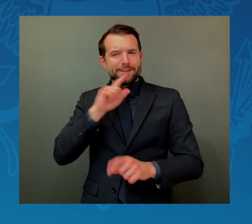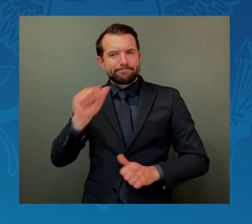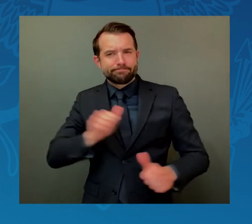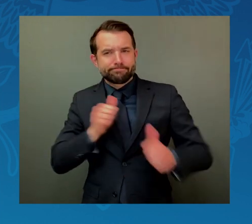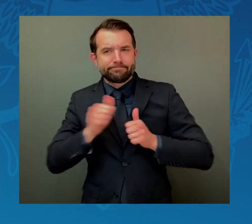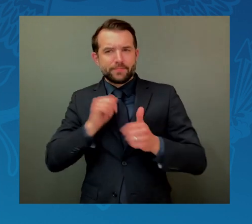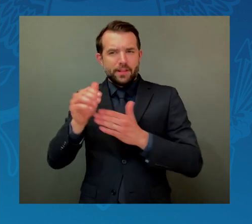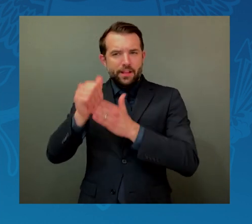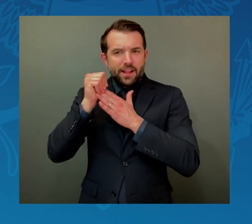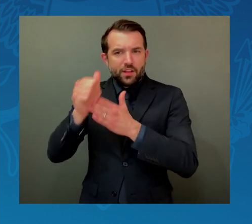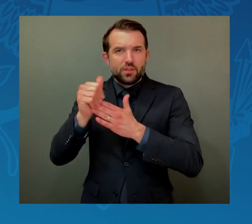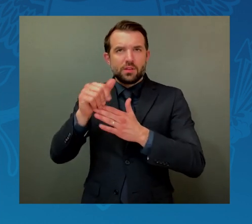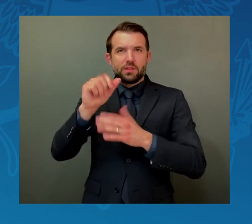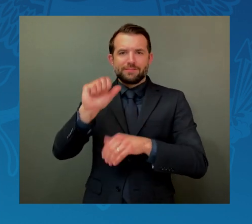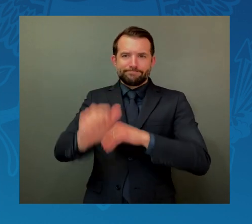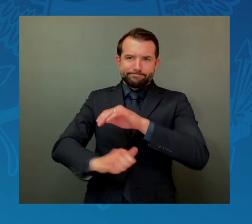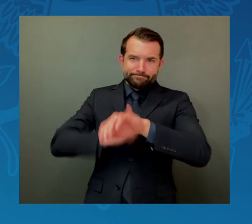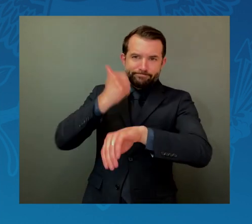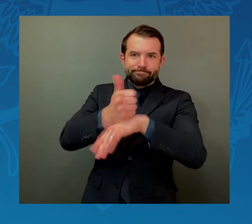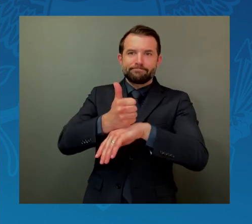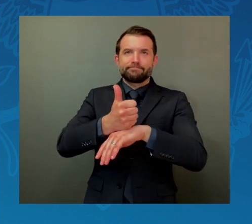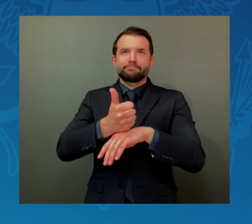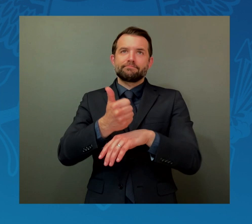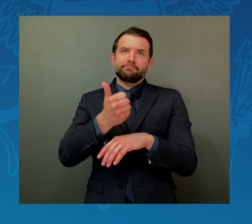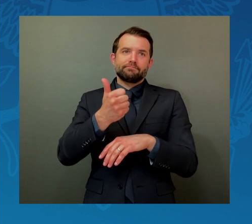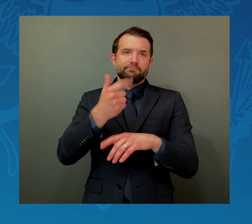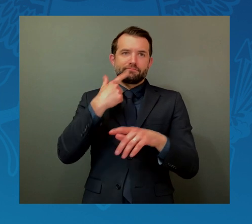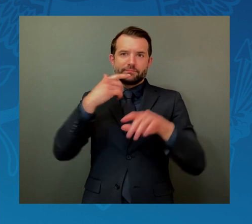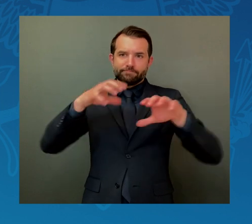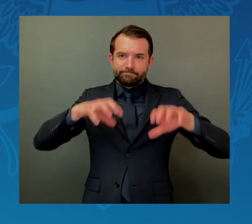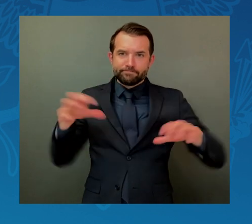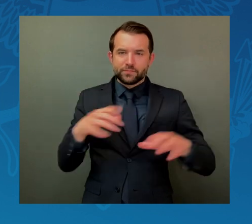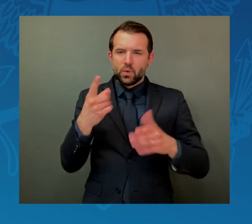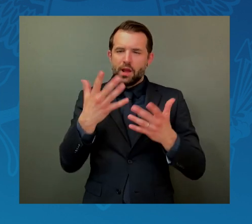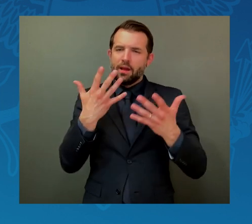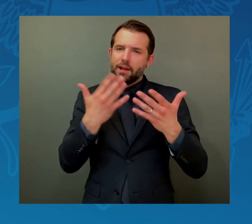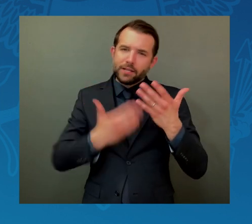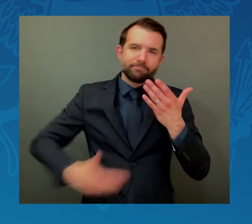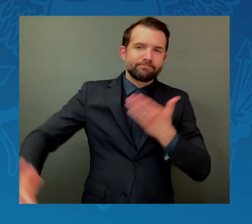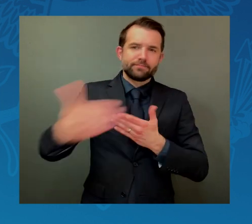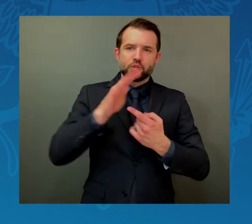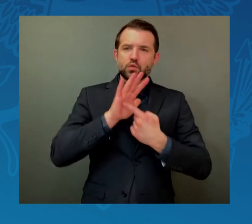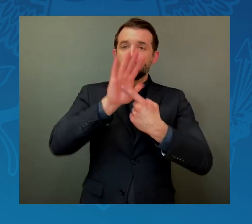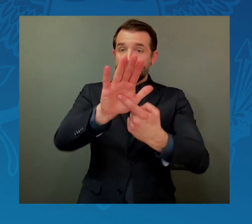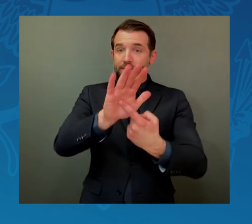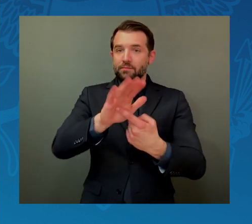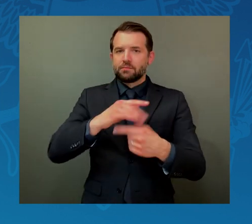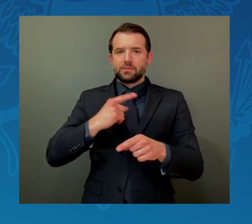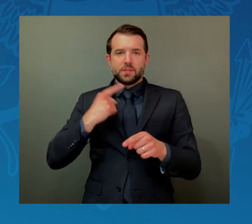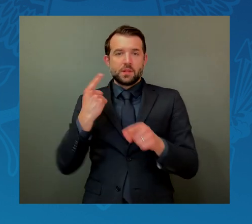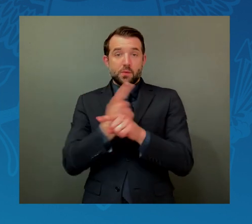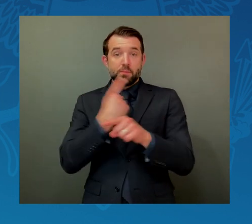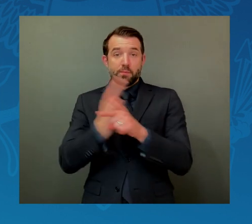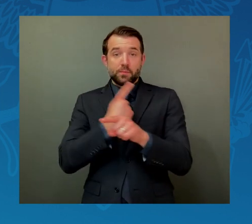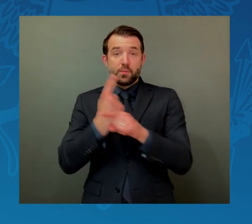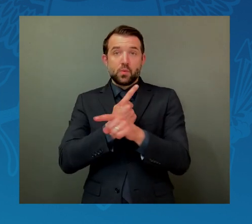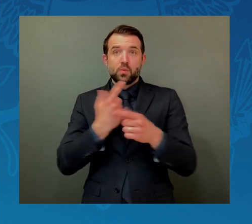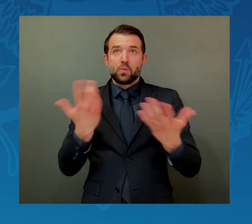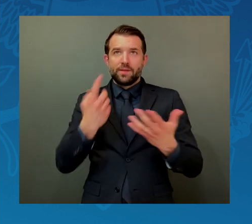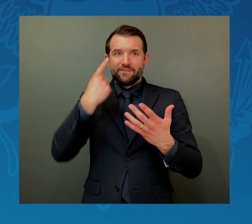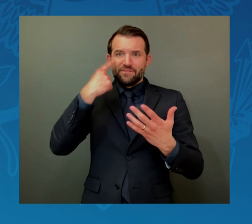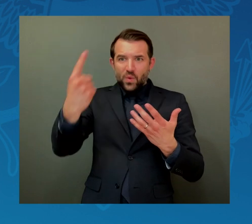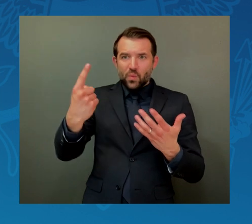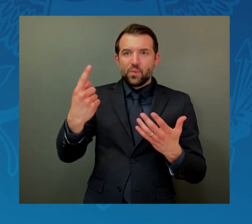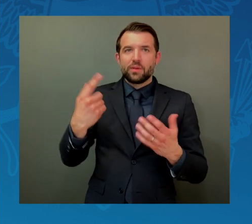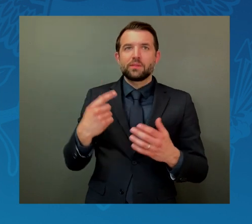demonstrate norms for the responsible and peaceful use of outer space. I've